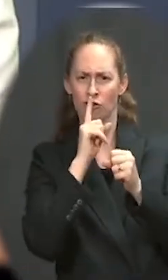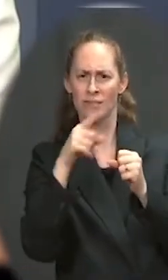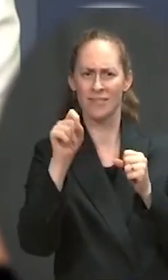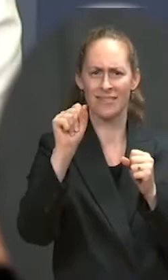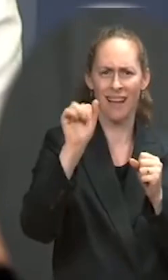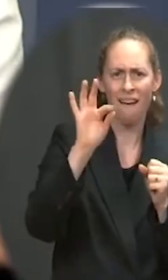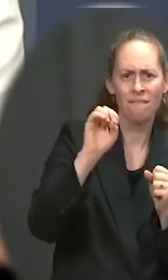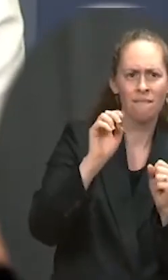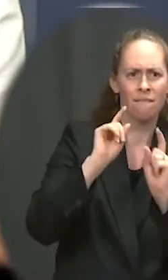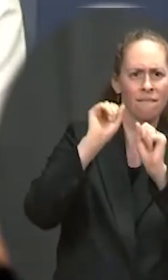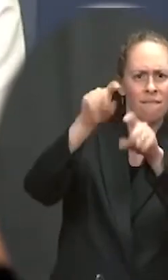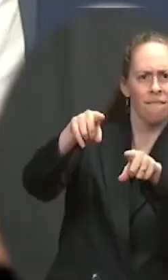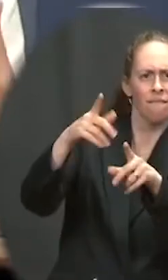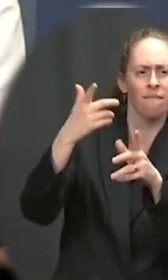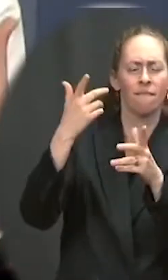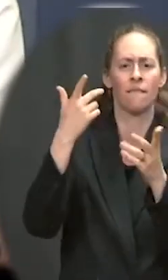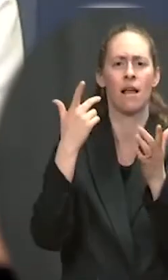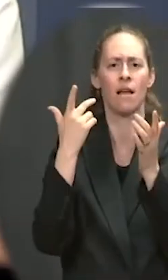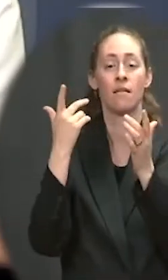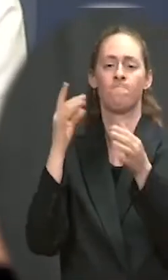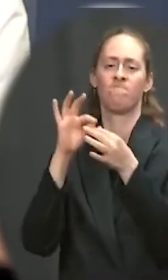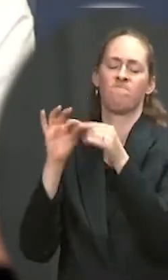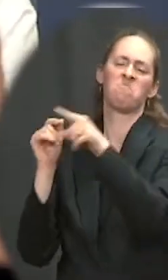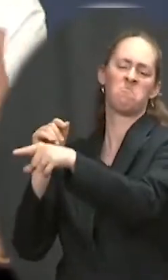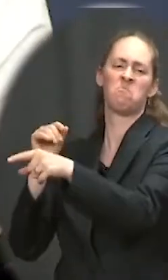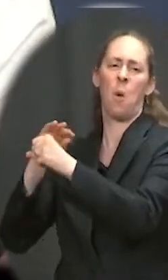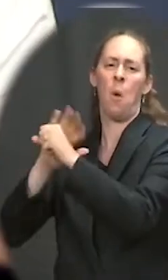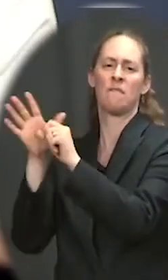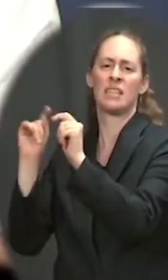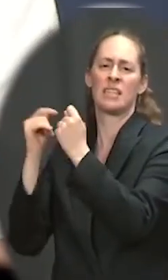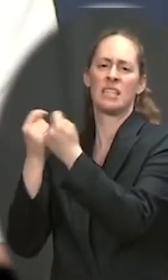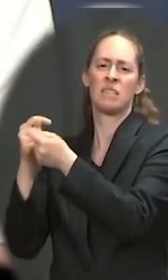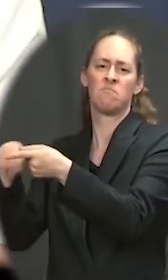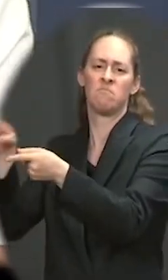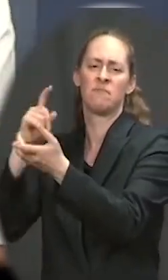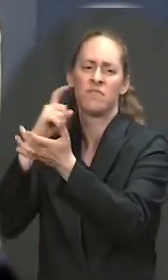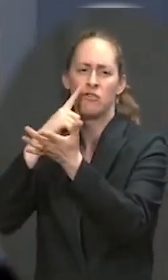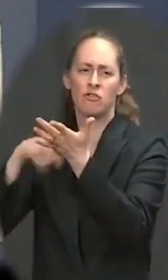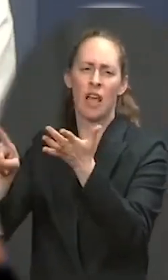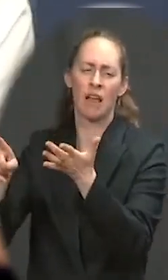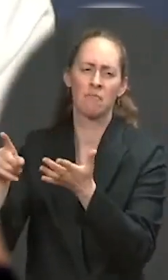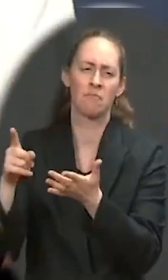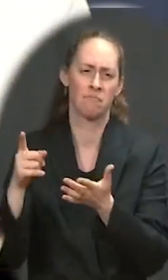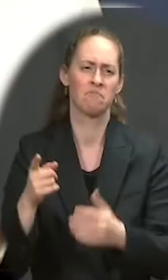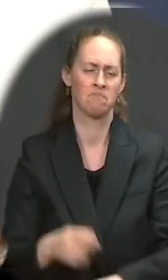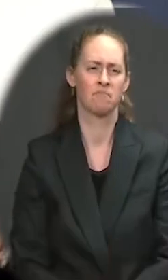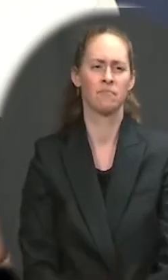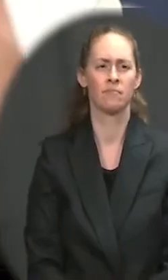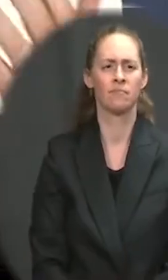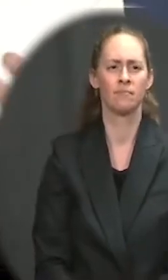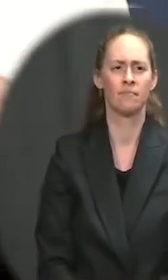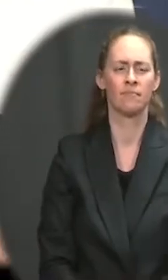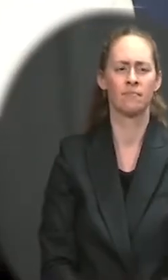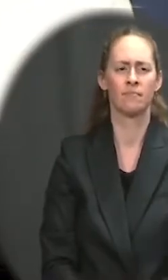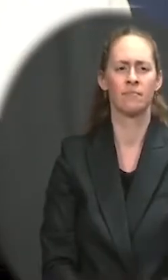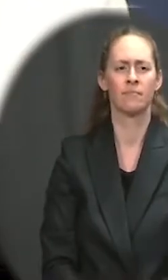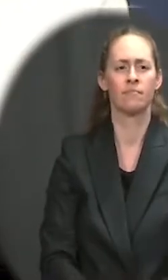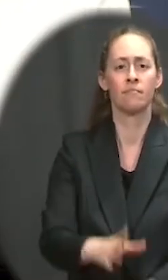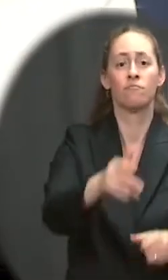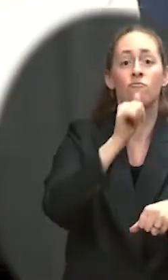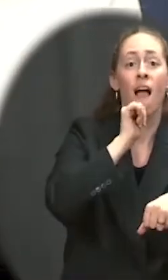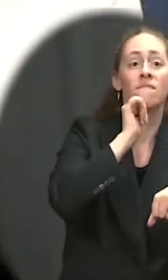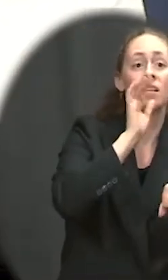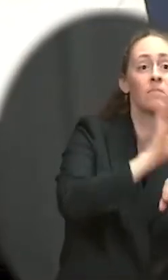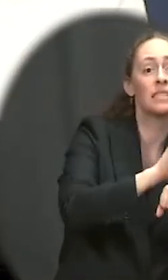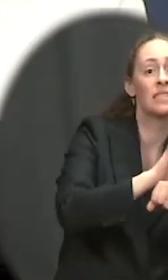team about that. And I think it's unlikely we're going to be weighing into every private sector decision about how they're moving